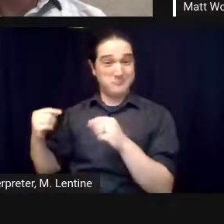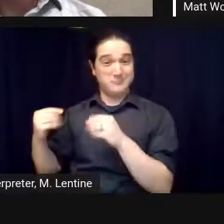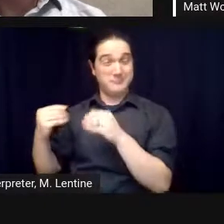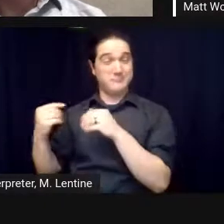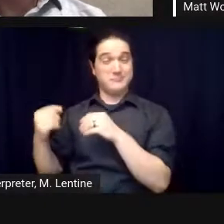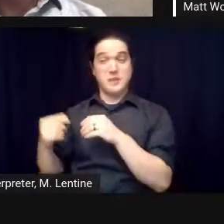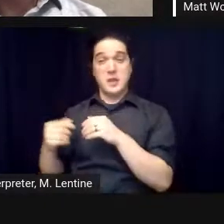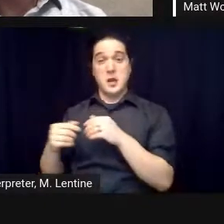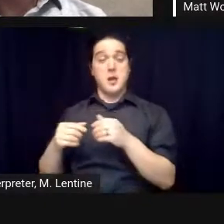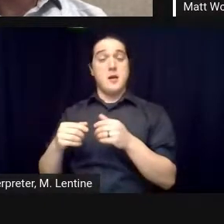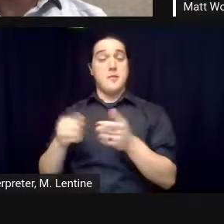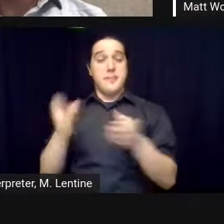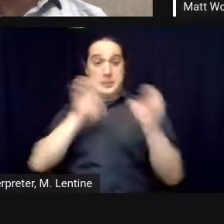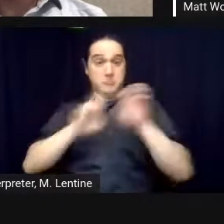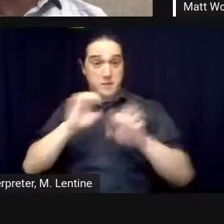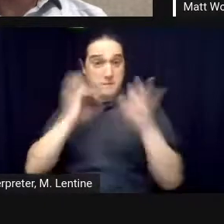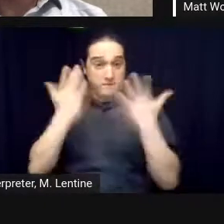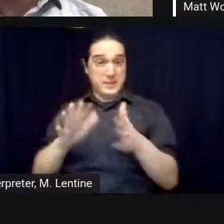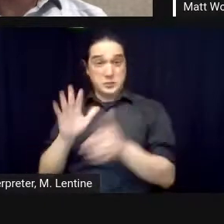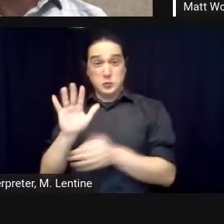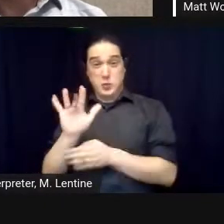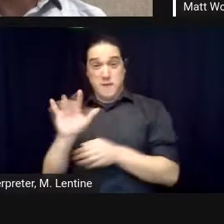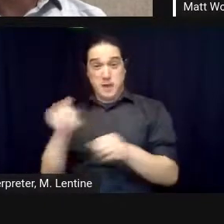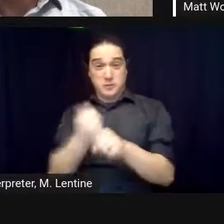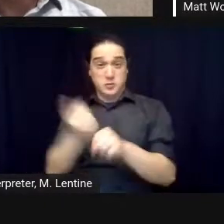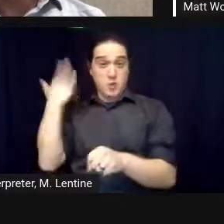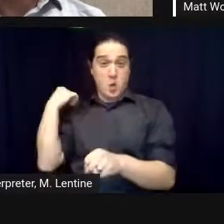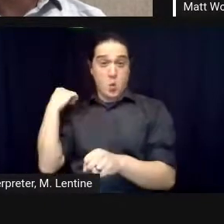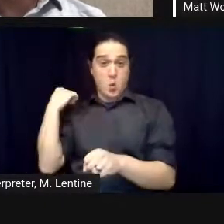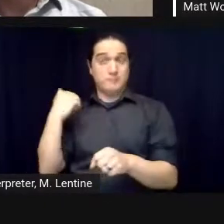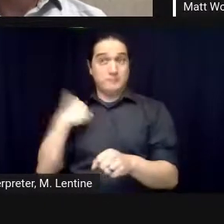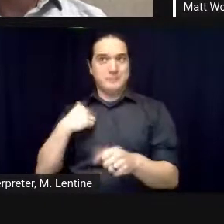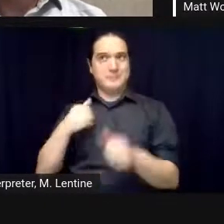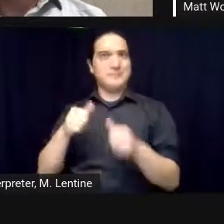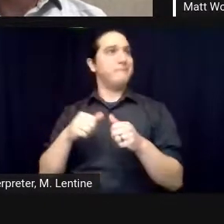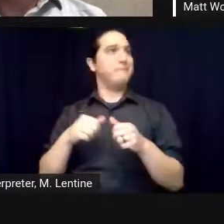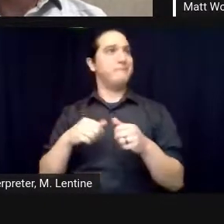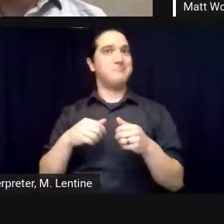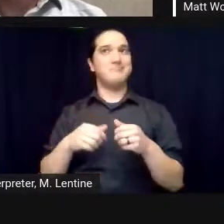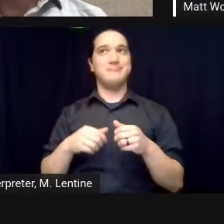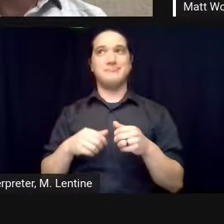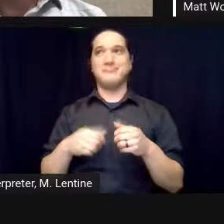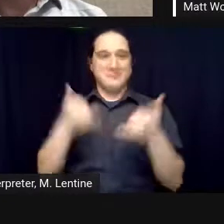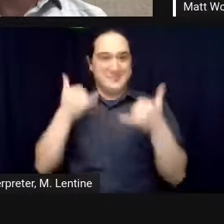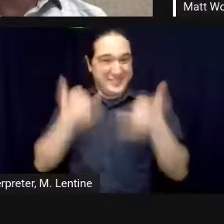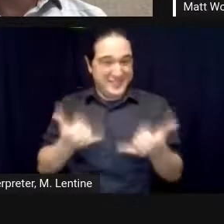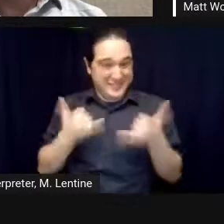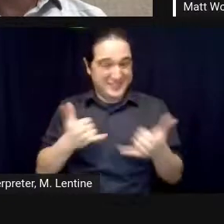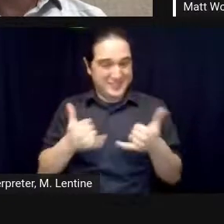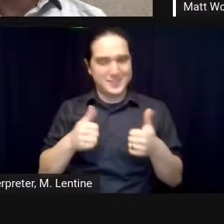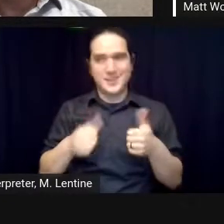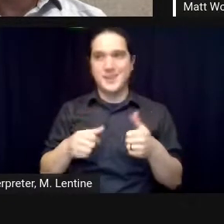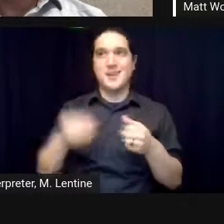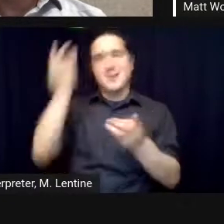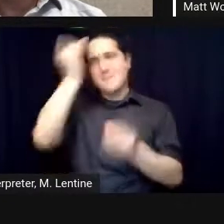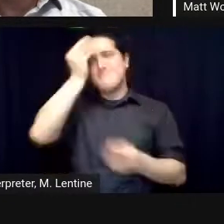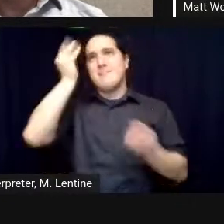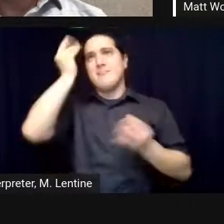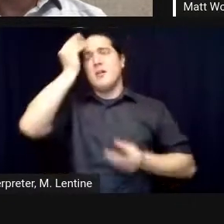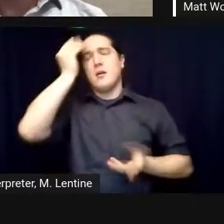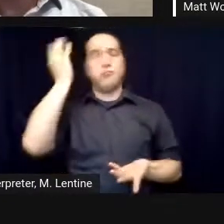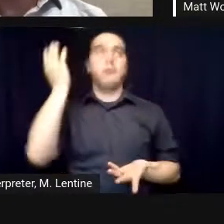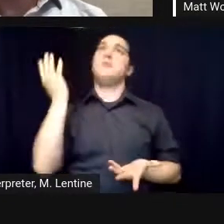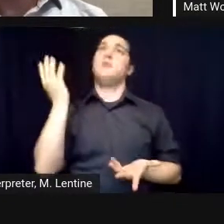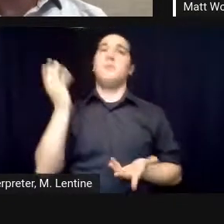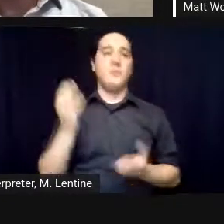but in brief uh you know and that's another aspect that you know what can you do in two hours that's only briefly